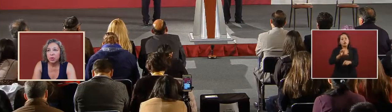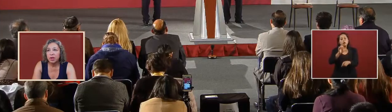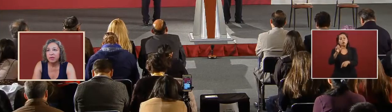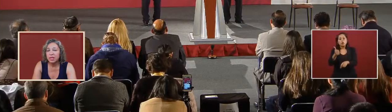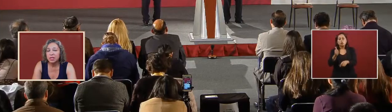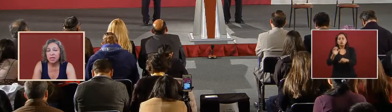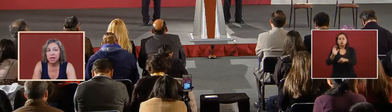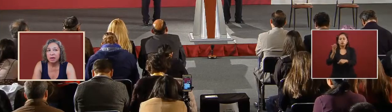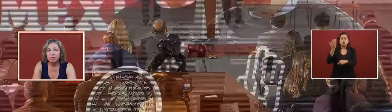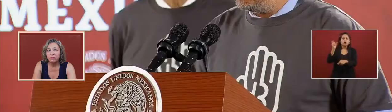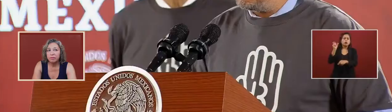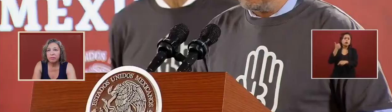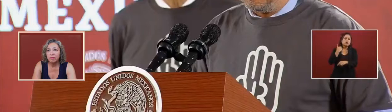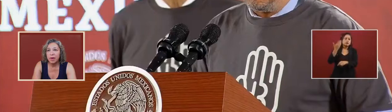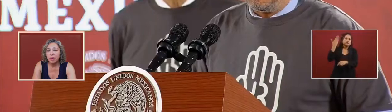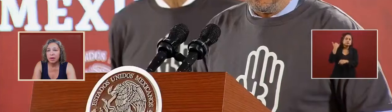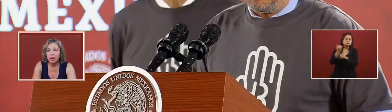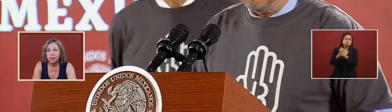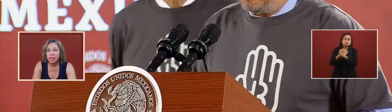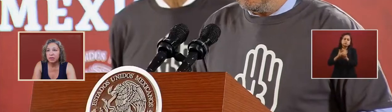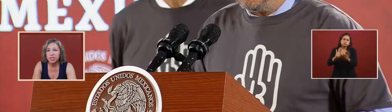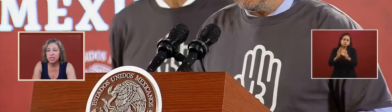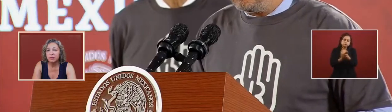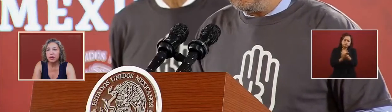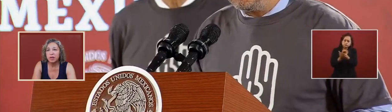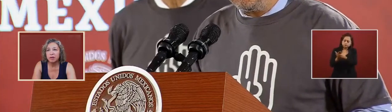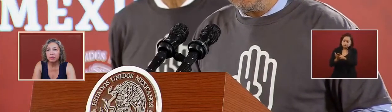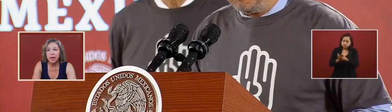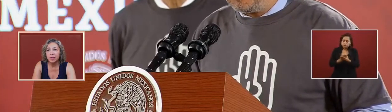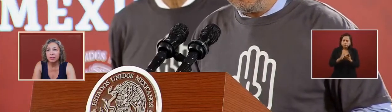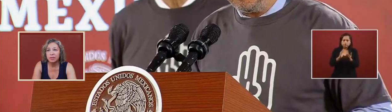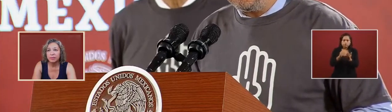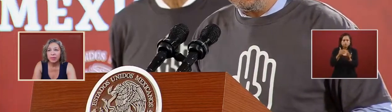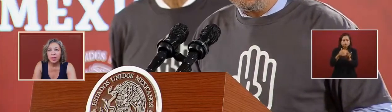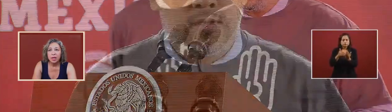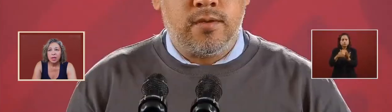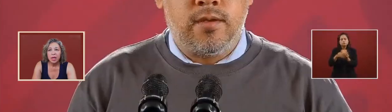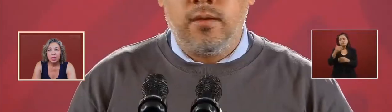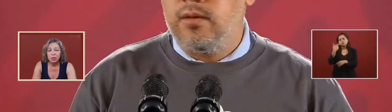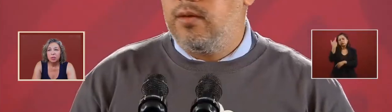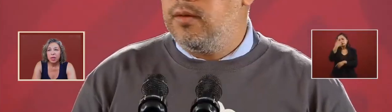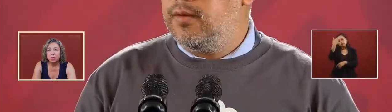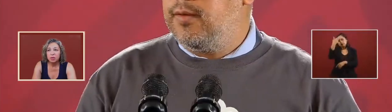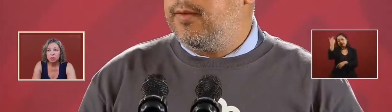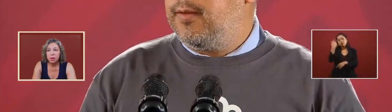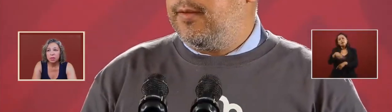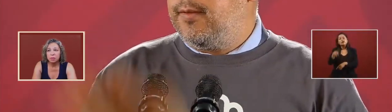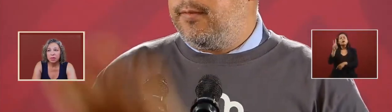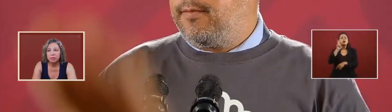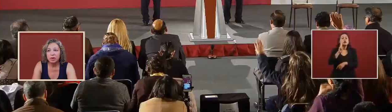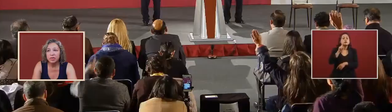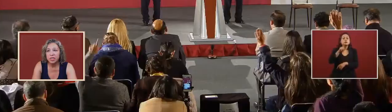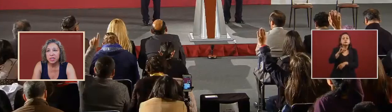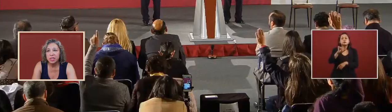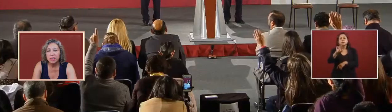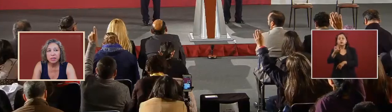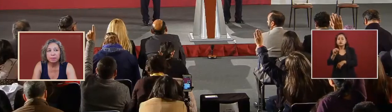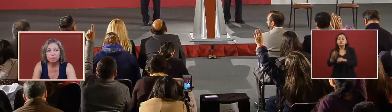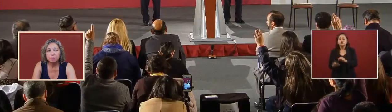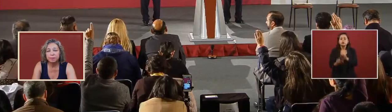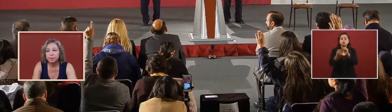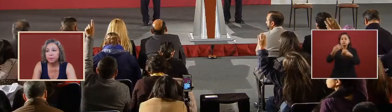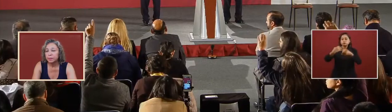previous uh declarations found in files and they will be held responsible in front of the court